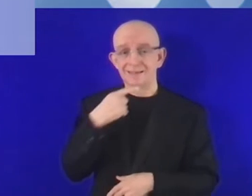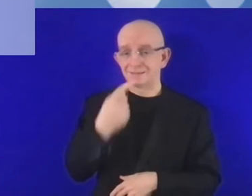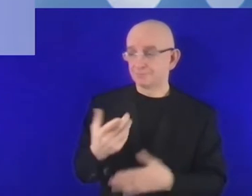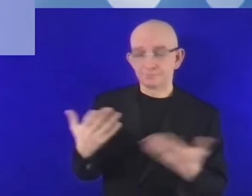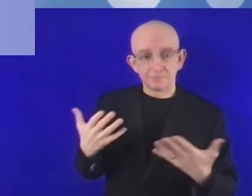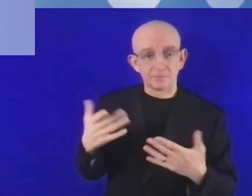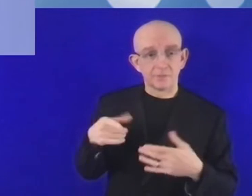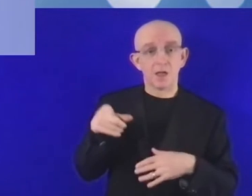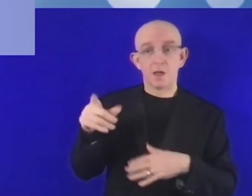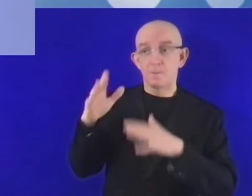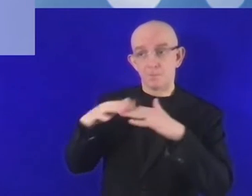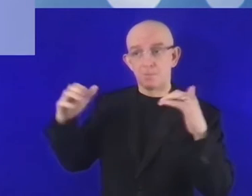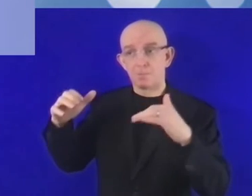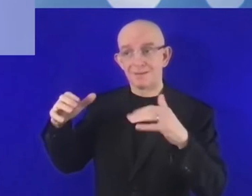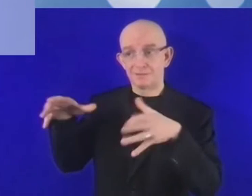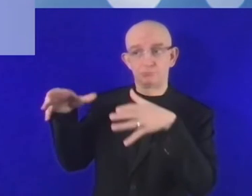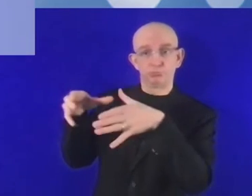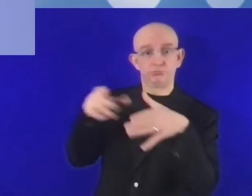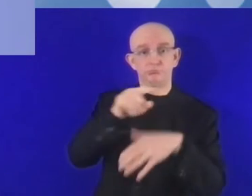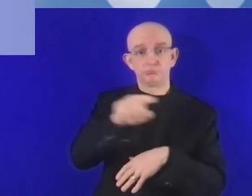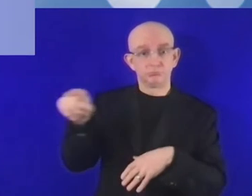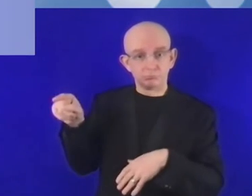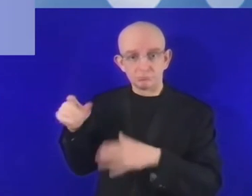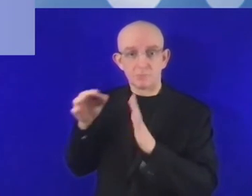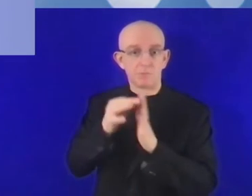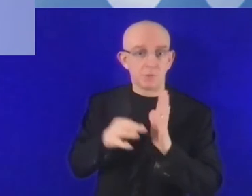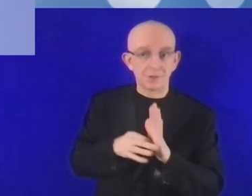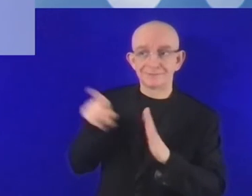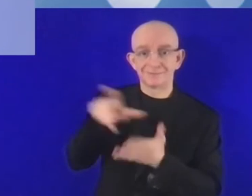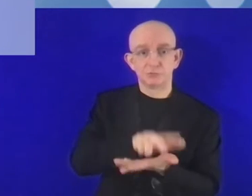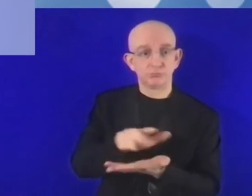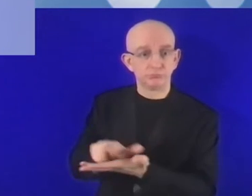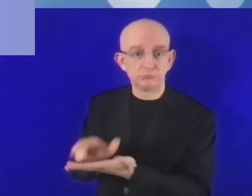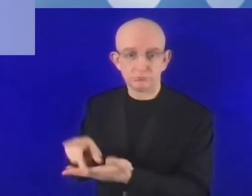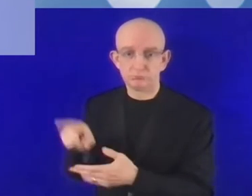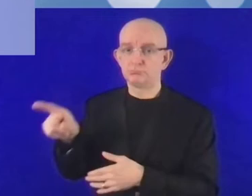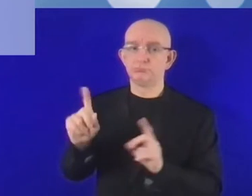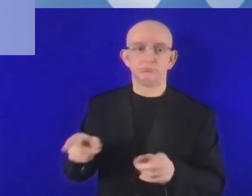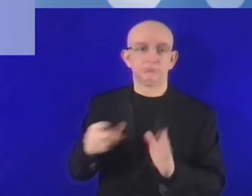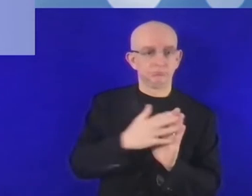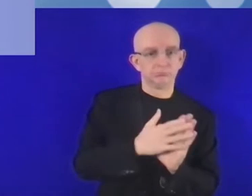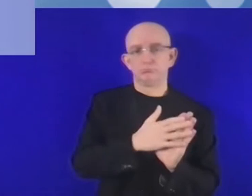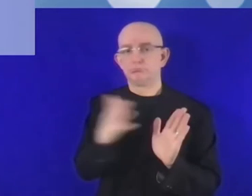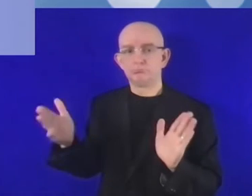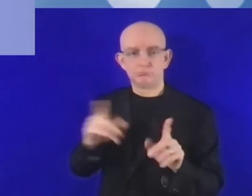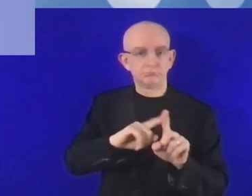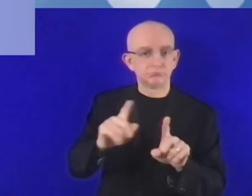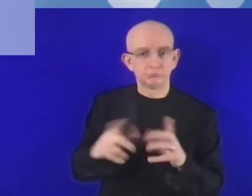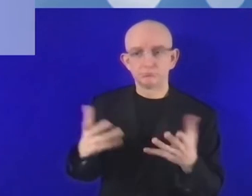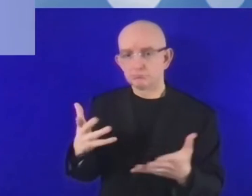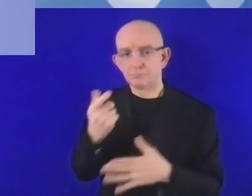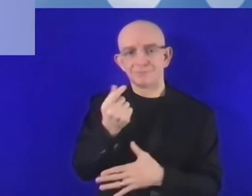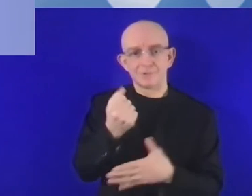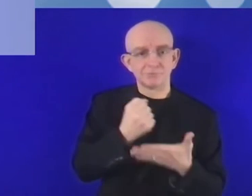to support digitalization for SMEs and mid-cups and startups to